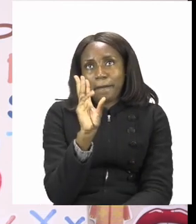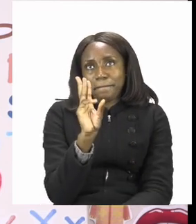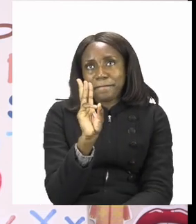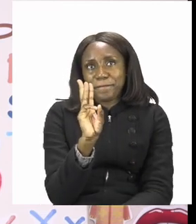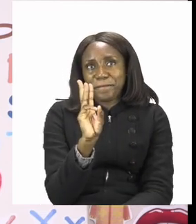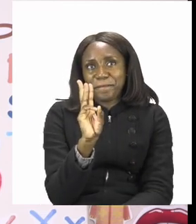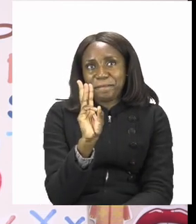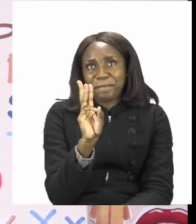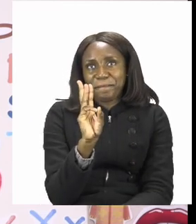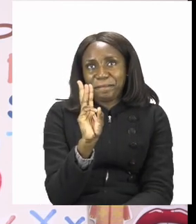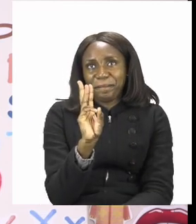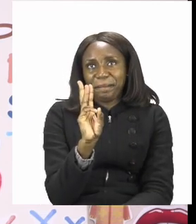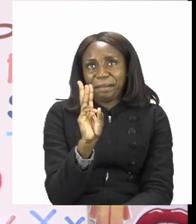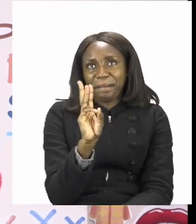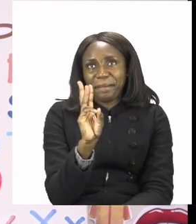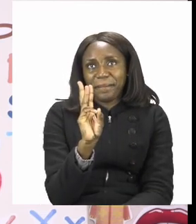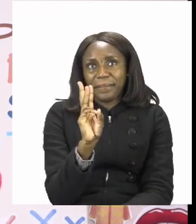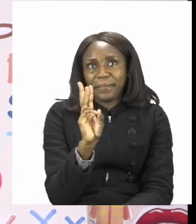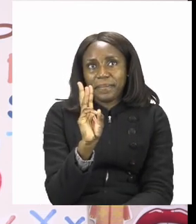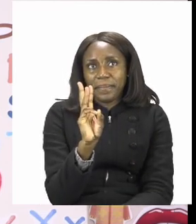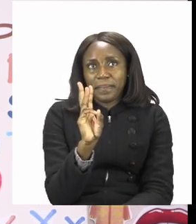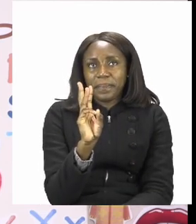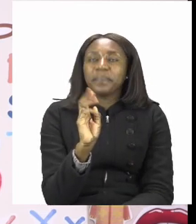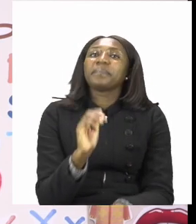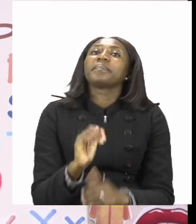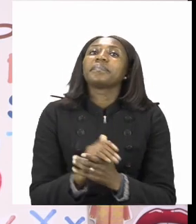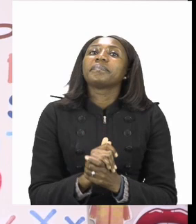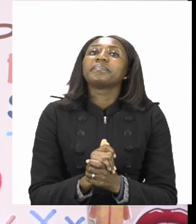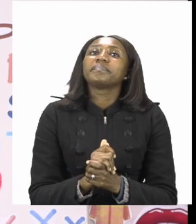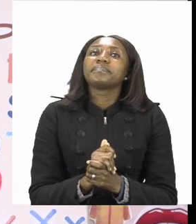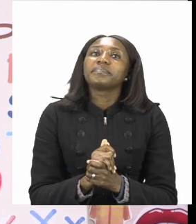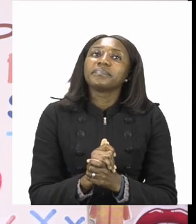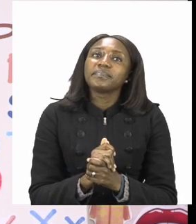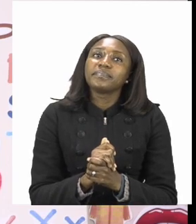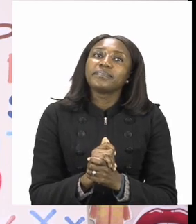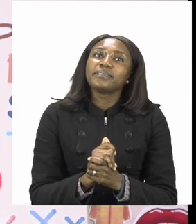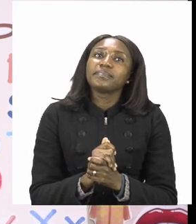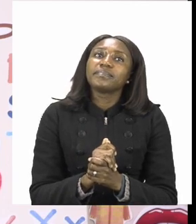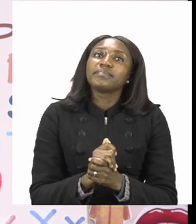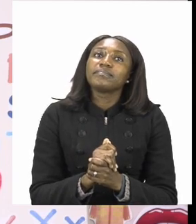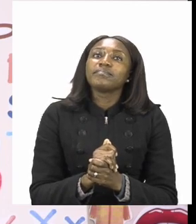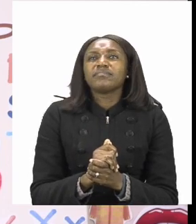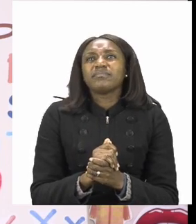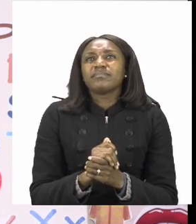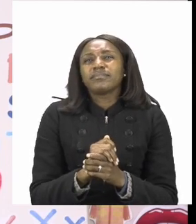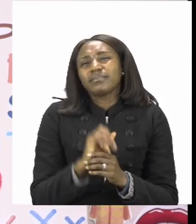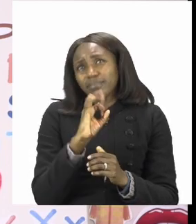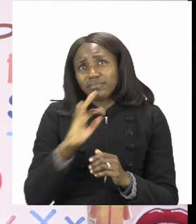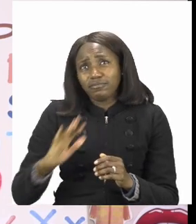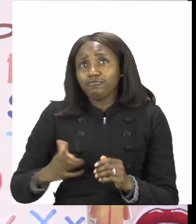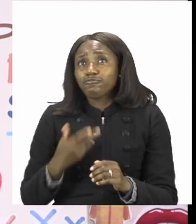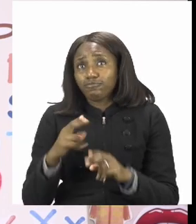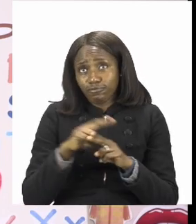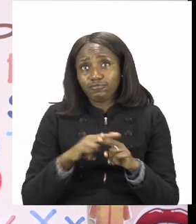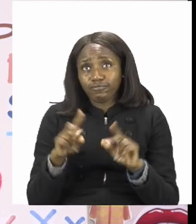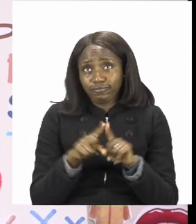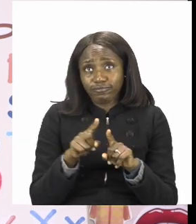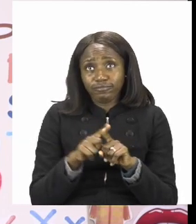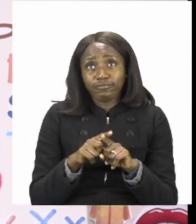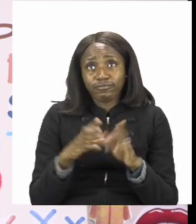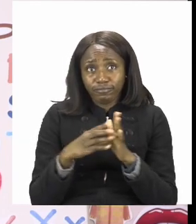we know that we are six. So you can use this method for the groups of.